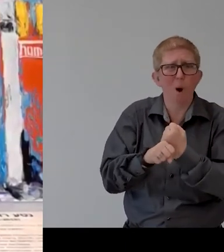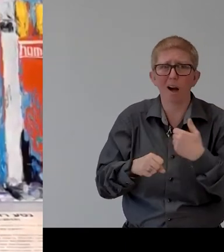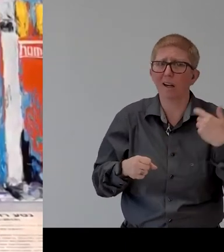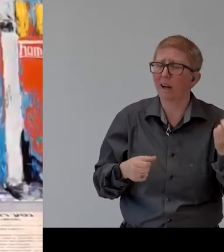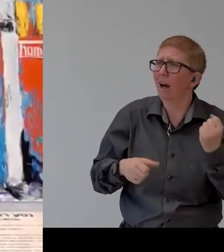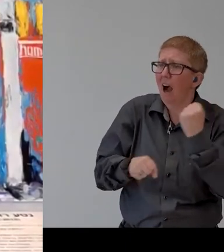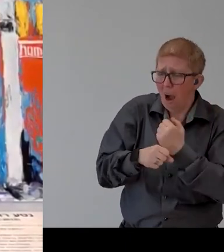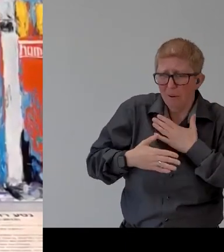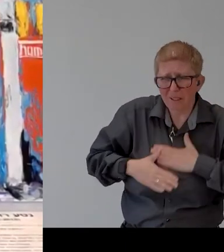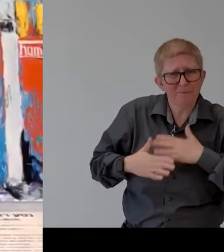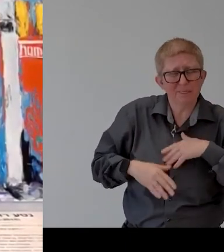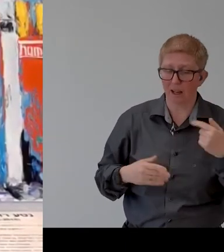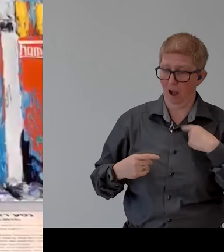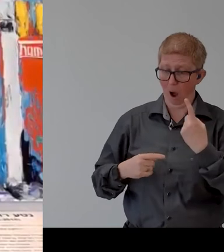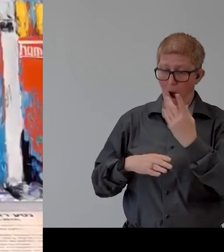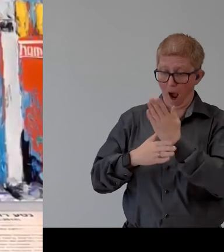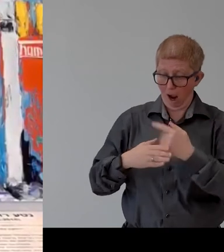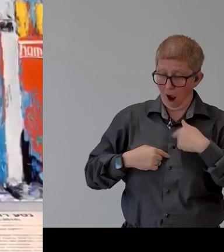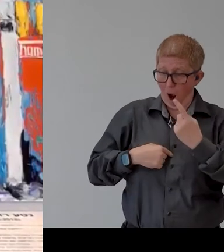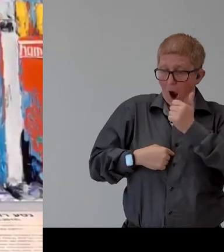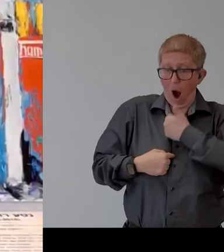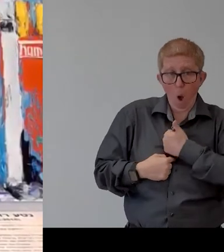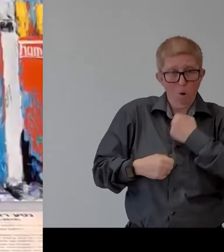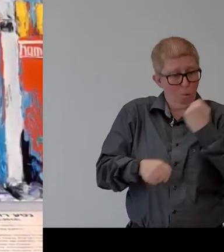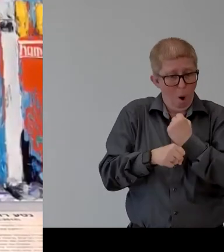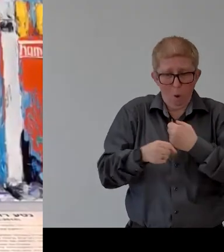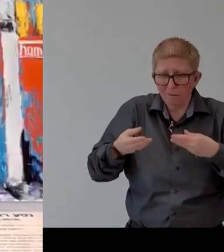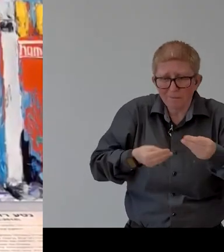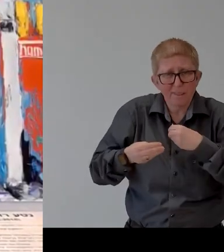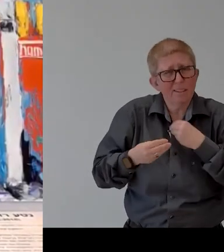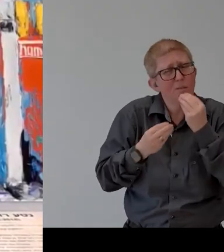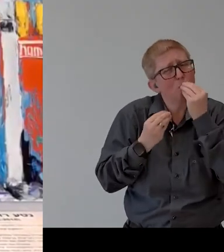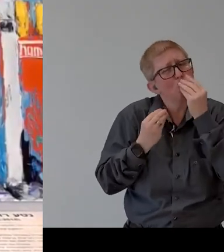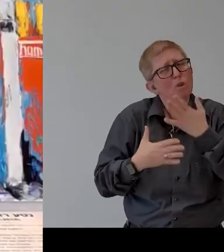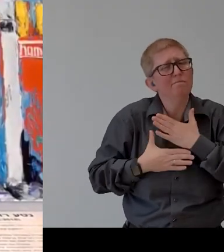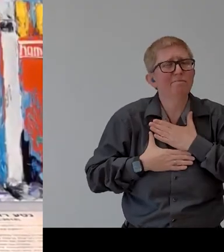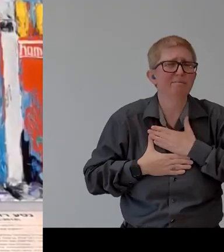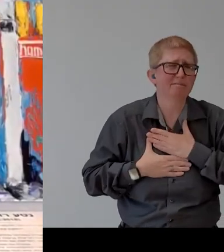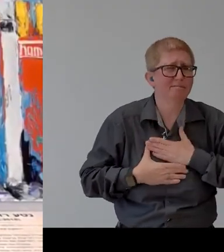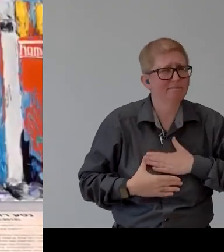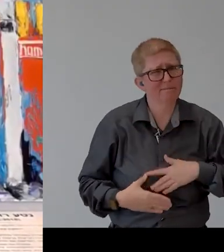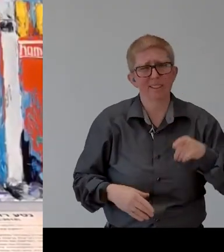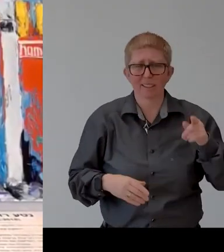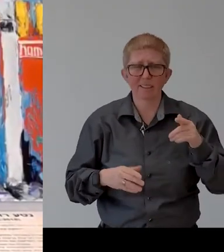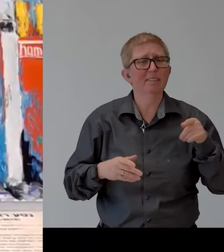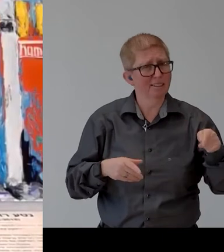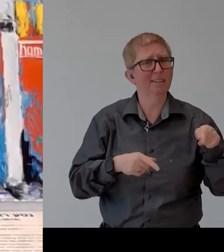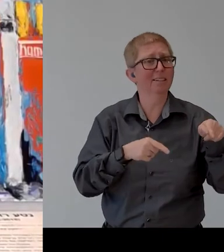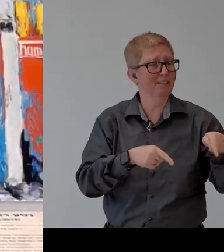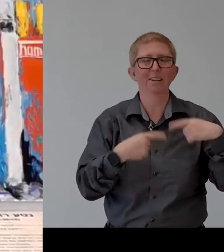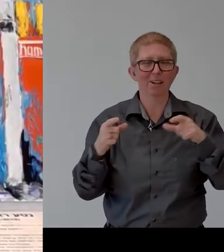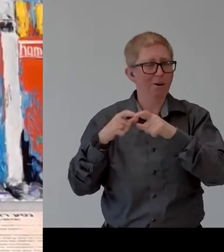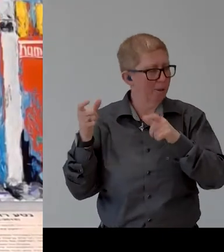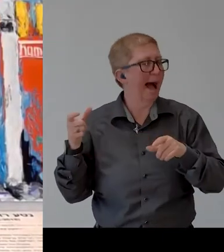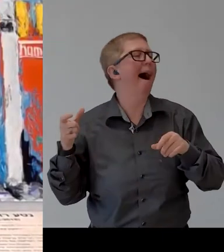communication he continued working very successfully in that same organization now um i would like to um